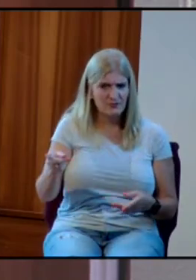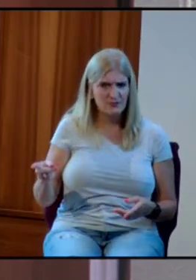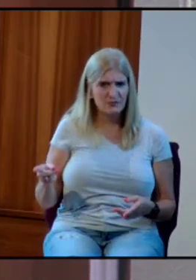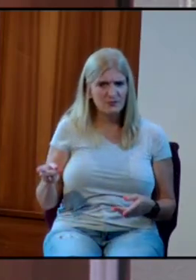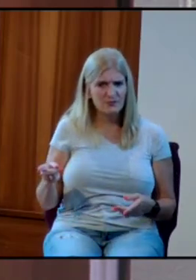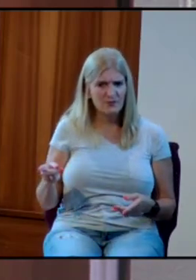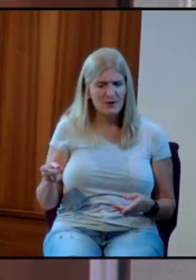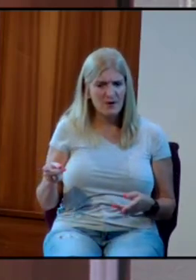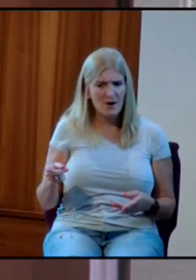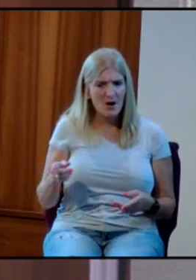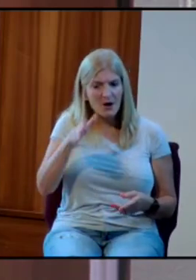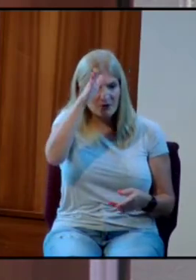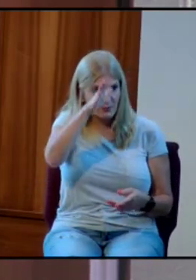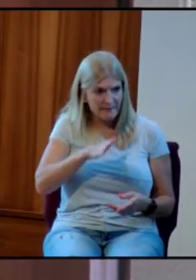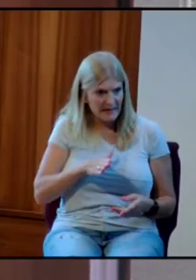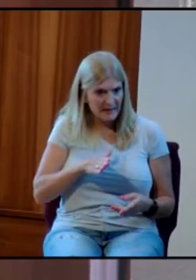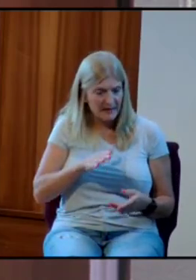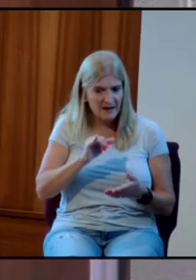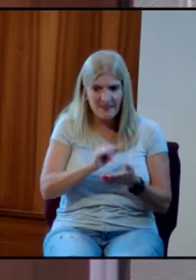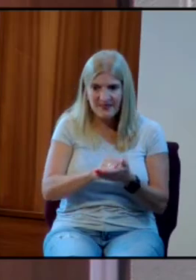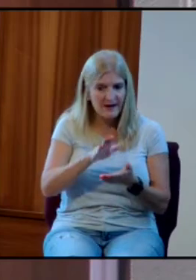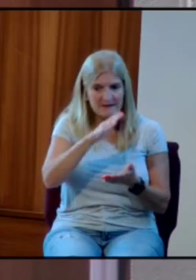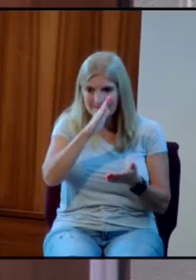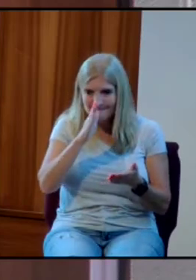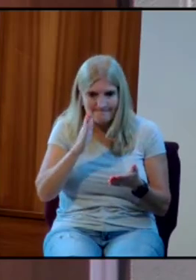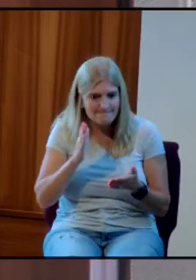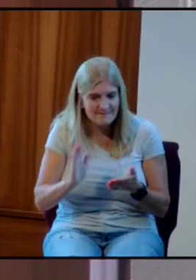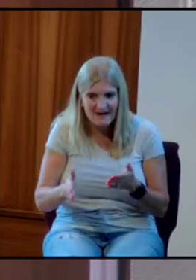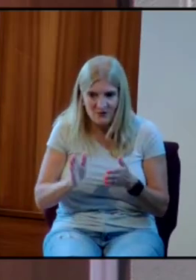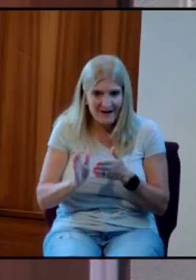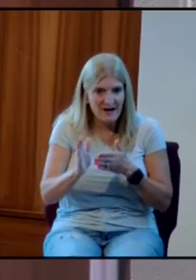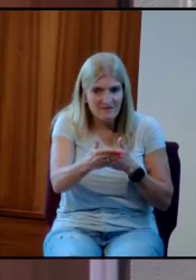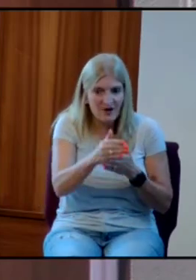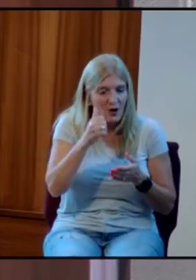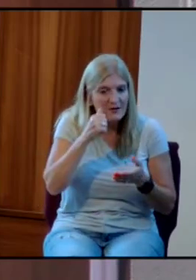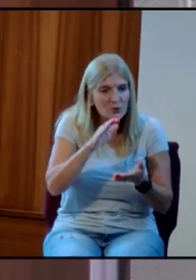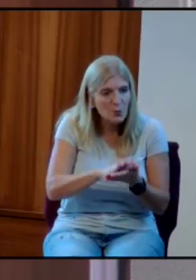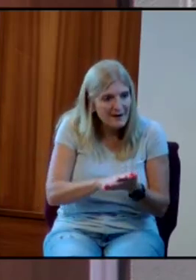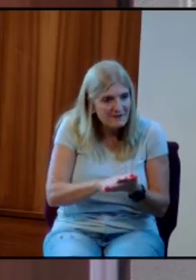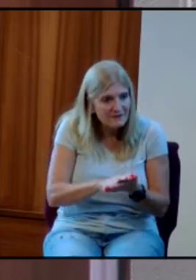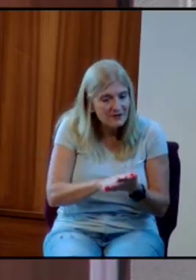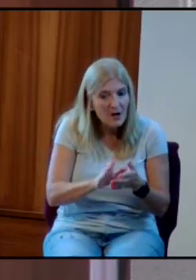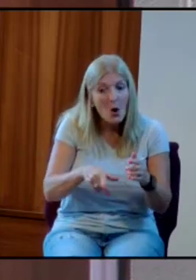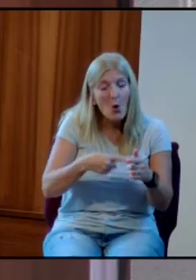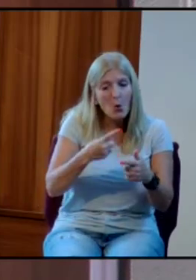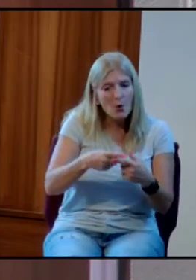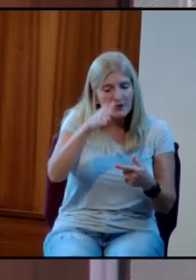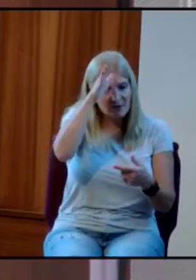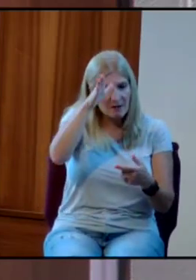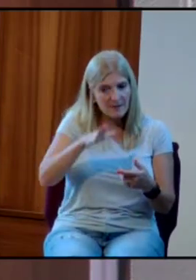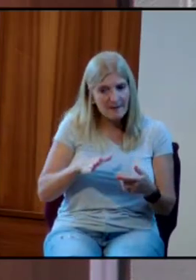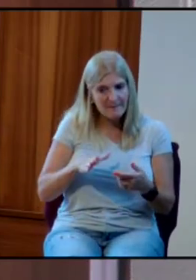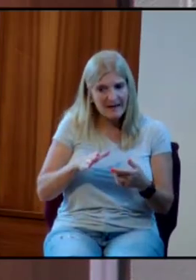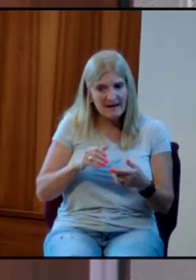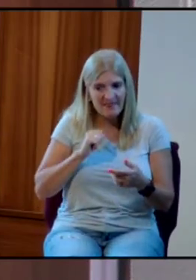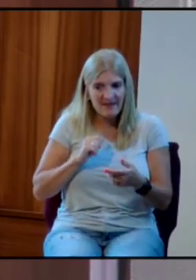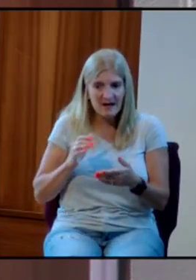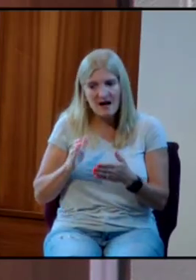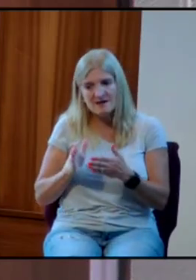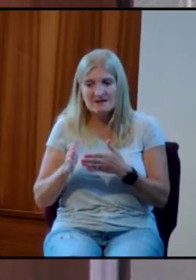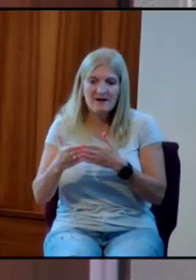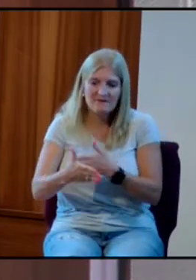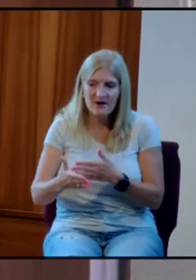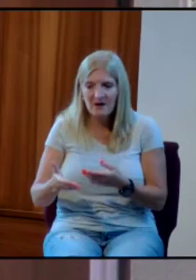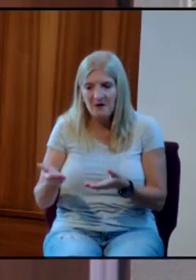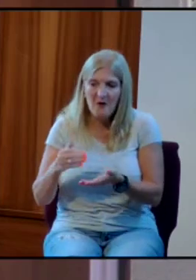who never cheats on your wife because that's the kind of man you are? Or do you want to be a man who cheats on your wife if you